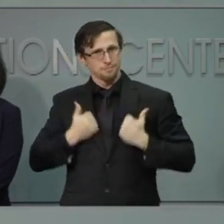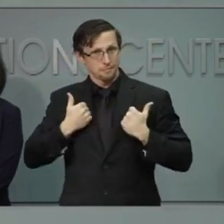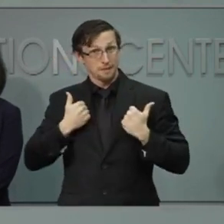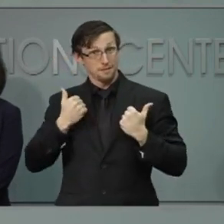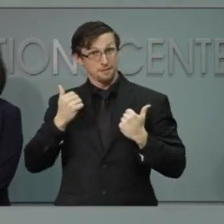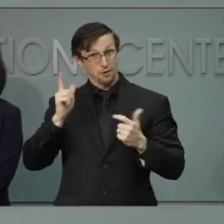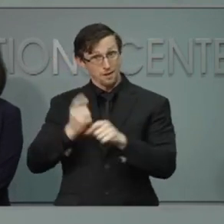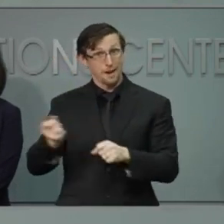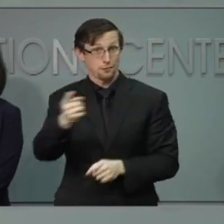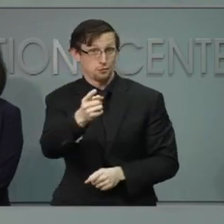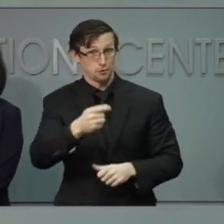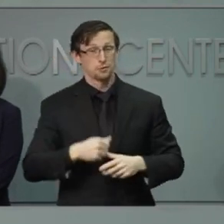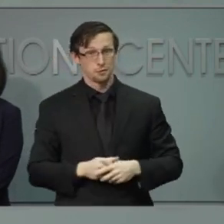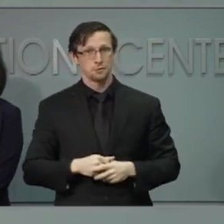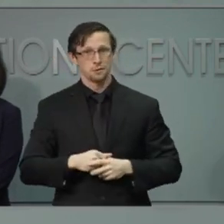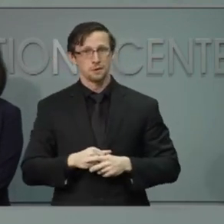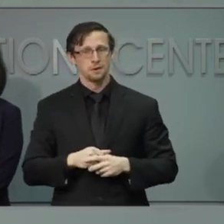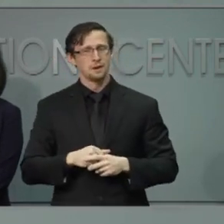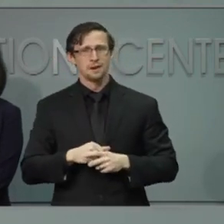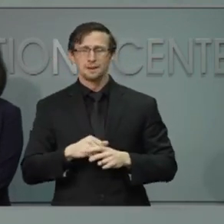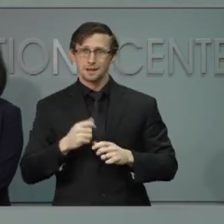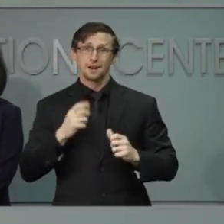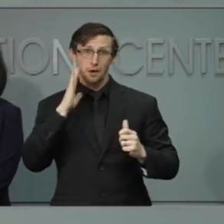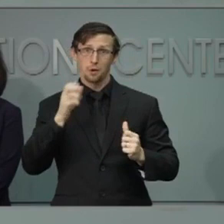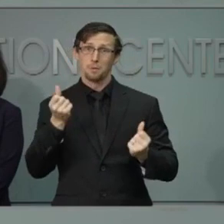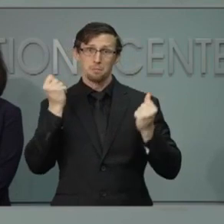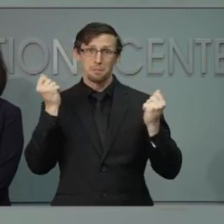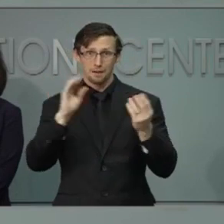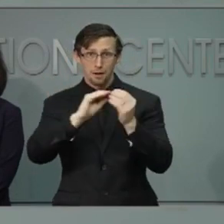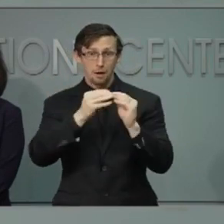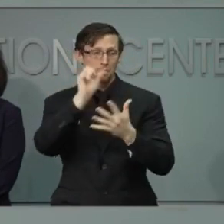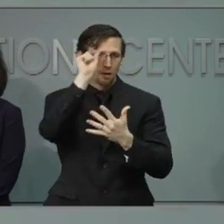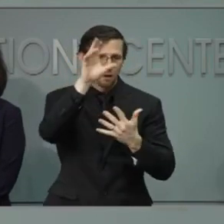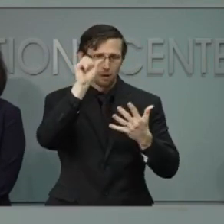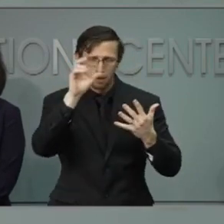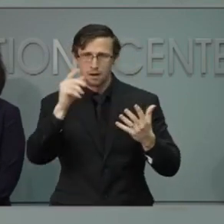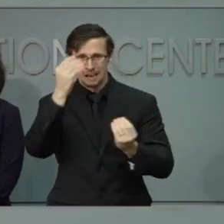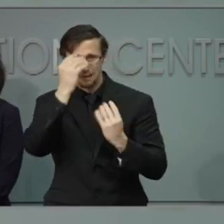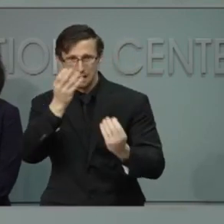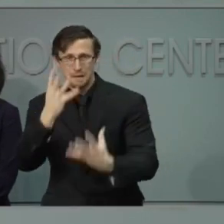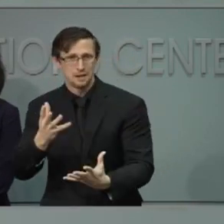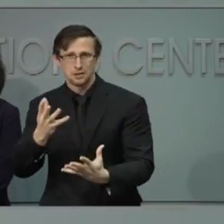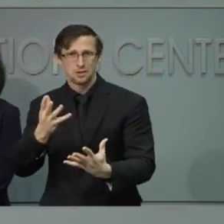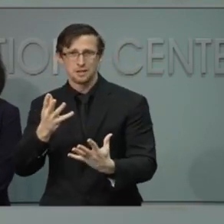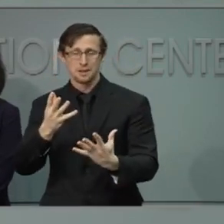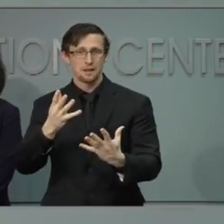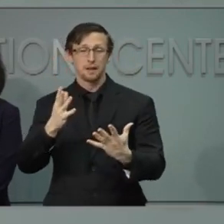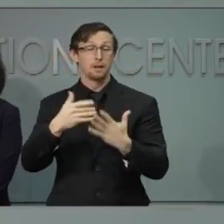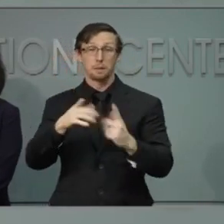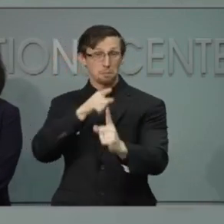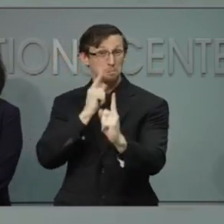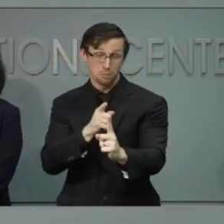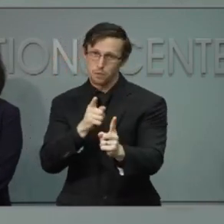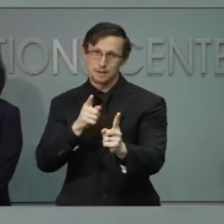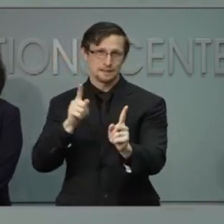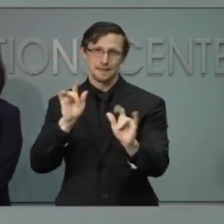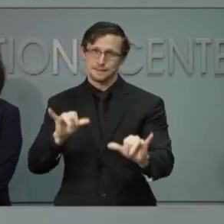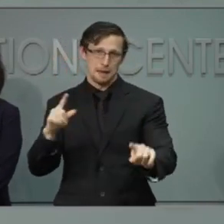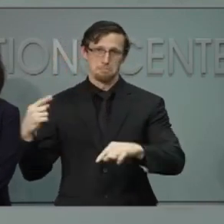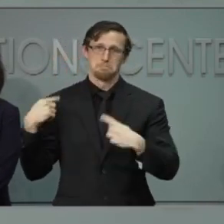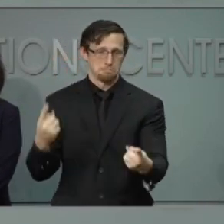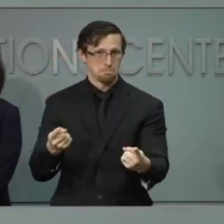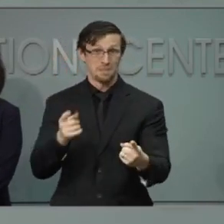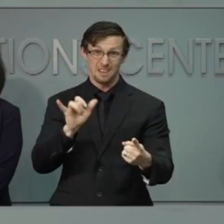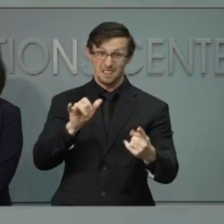presented a lot of information today, but our message remains the same. This virus is deadly. It's spreading too fast